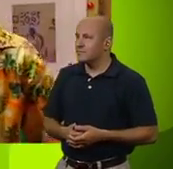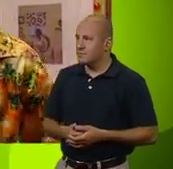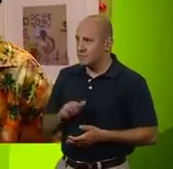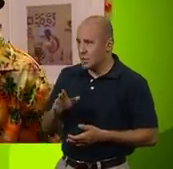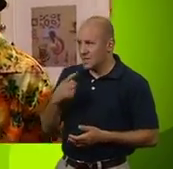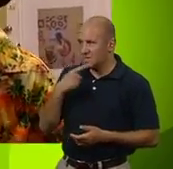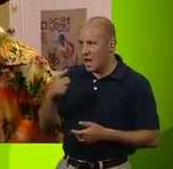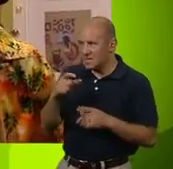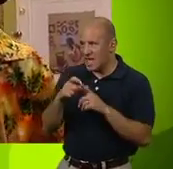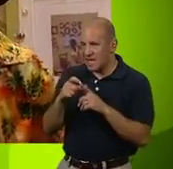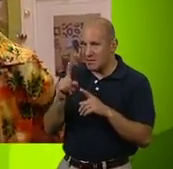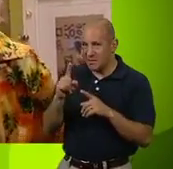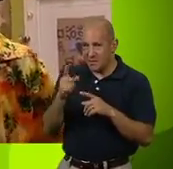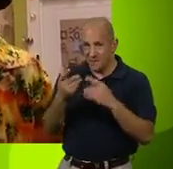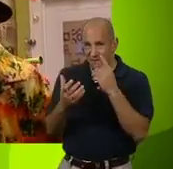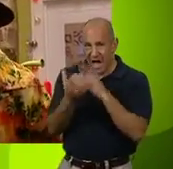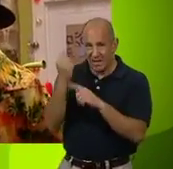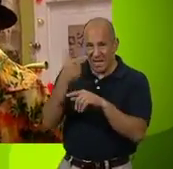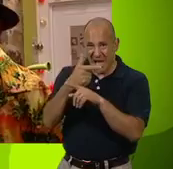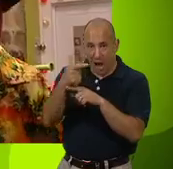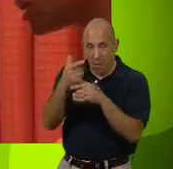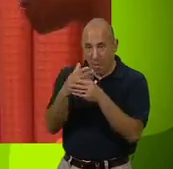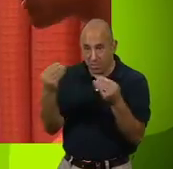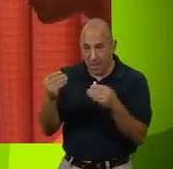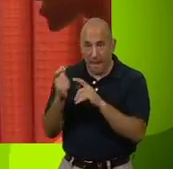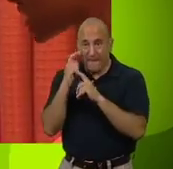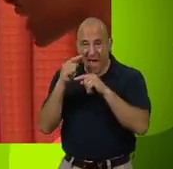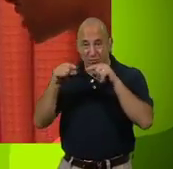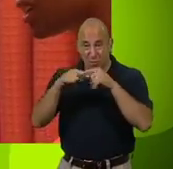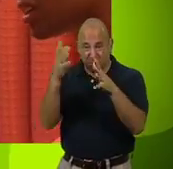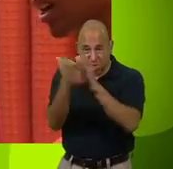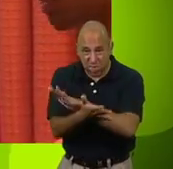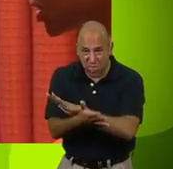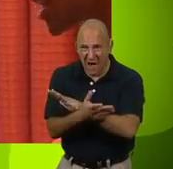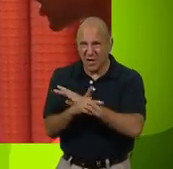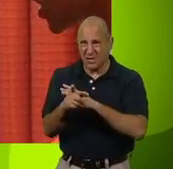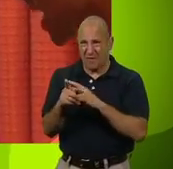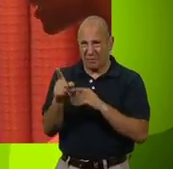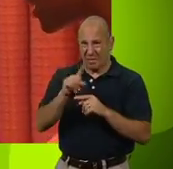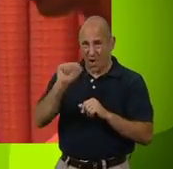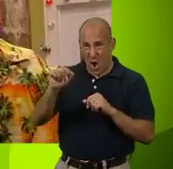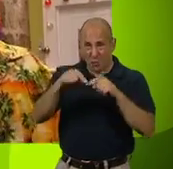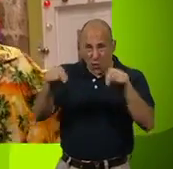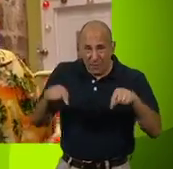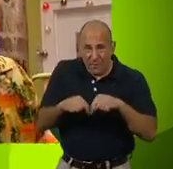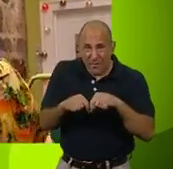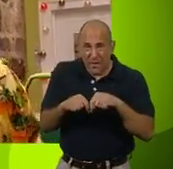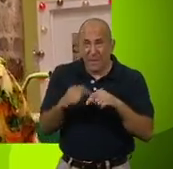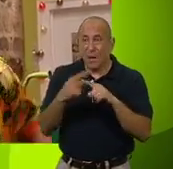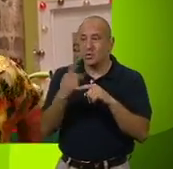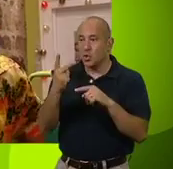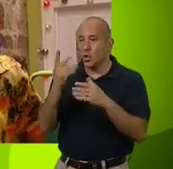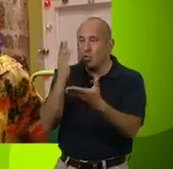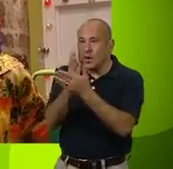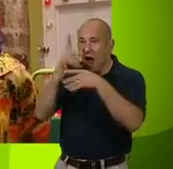What are going to say to Danny if she comes in now to find her camcorder missing, her bedroom ransacked, and a bunch of geeks in her den? Oh, not to mention two